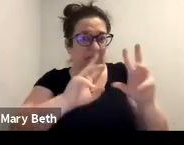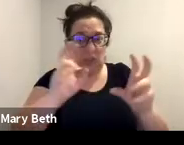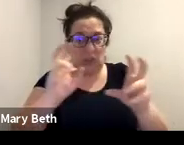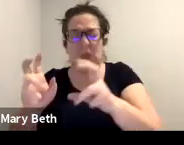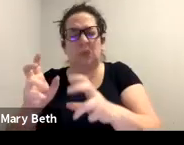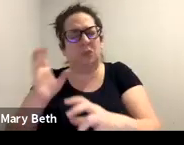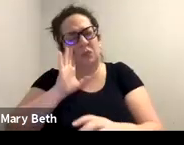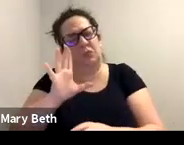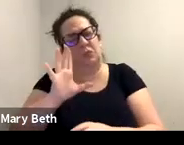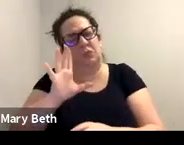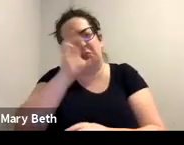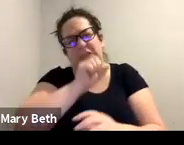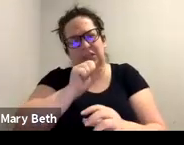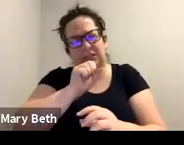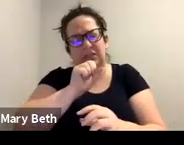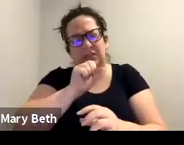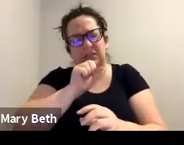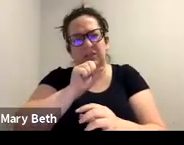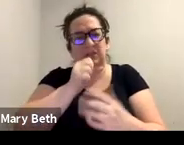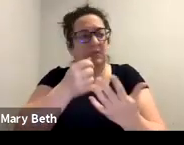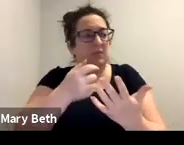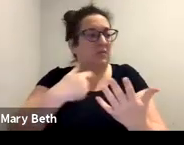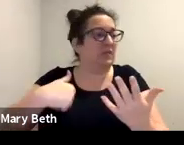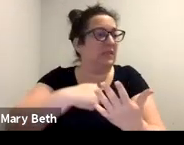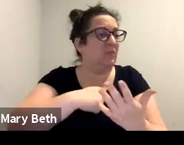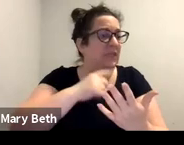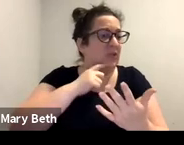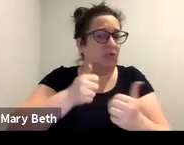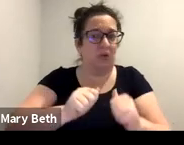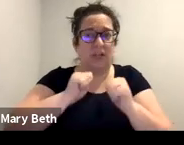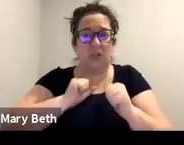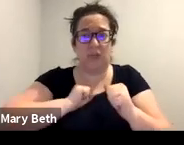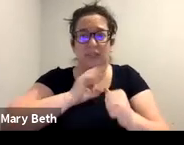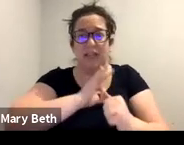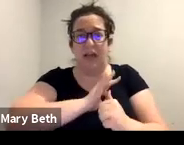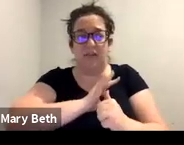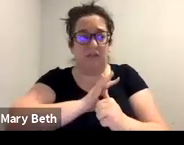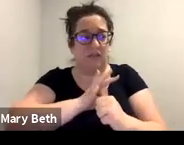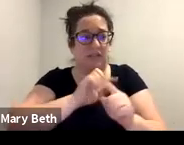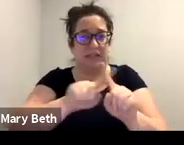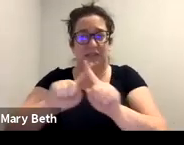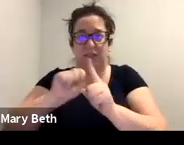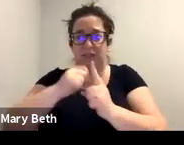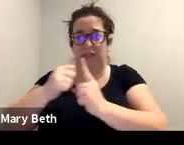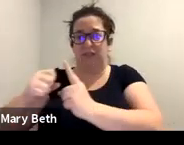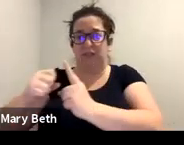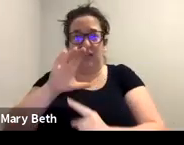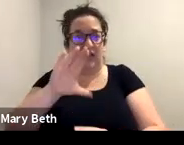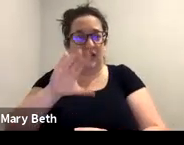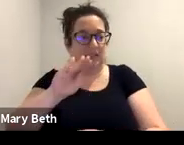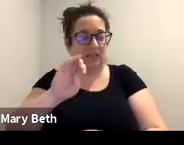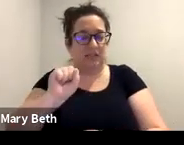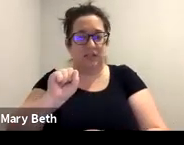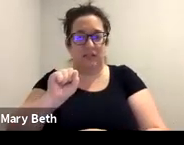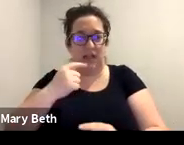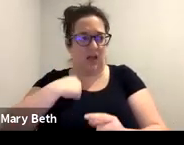weekly staffing on cases and, um, you know, just the other day, last week, I was talking about a case that I